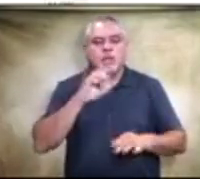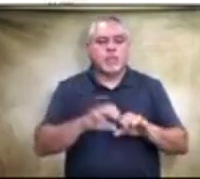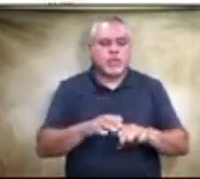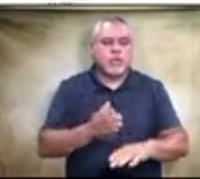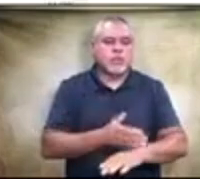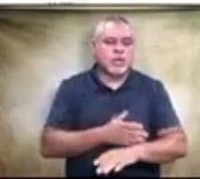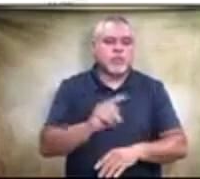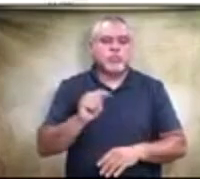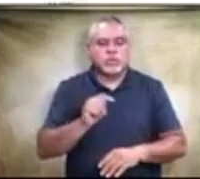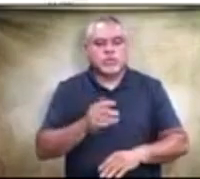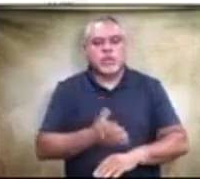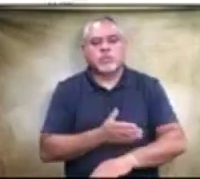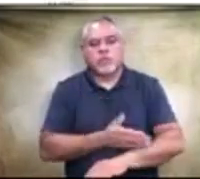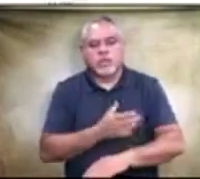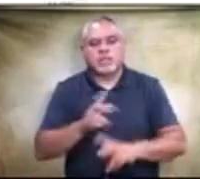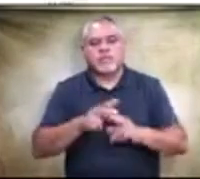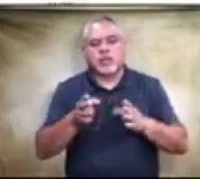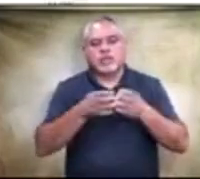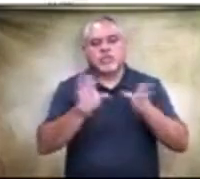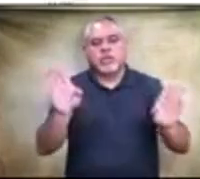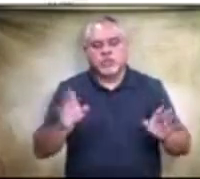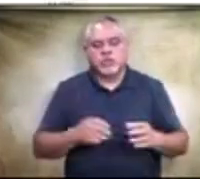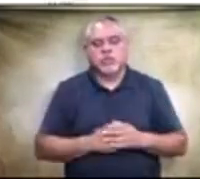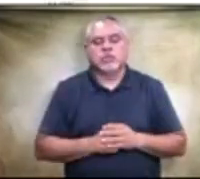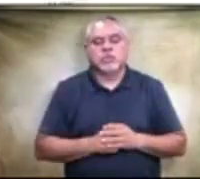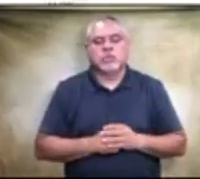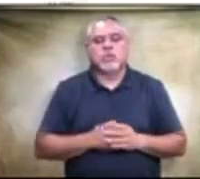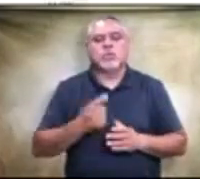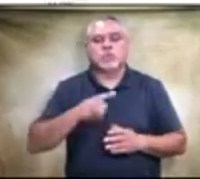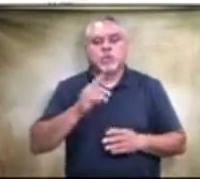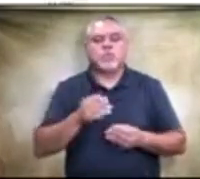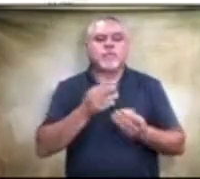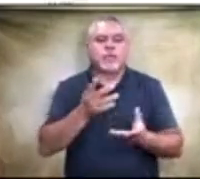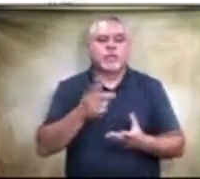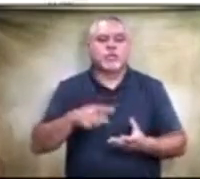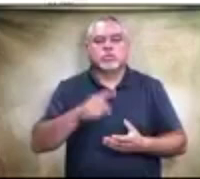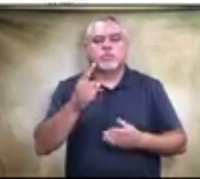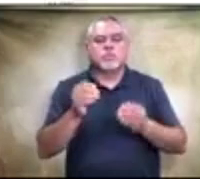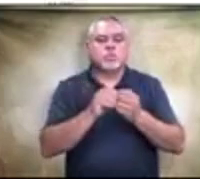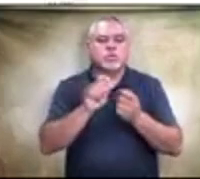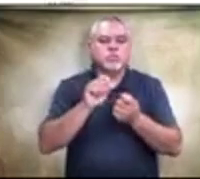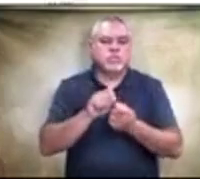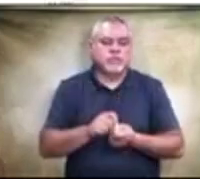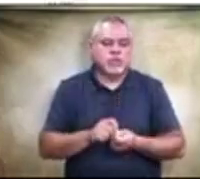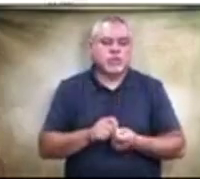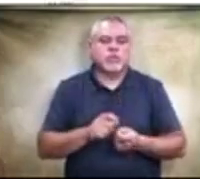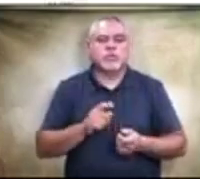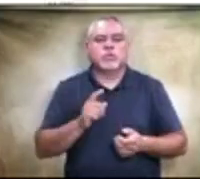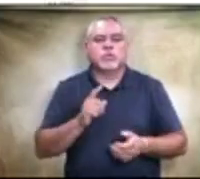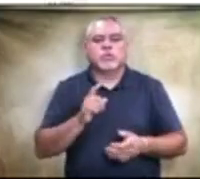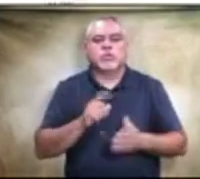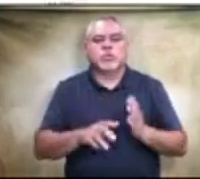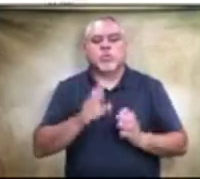any of those, those are very general. And so we're just providing you something more specific with the water fountain upgrades, just so that you have an